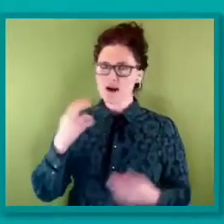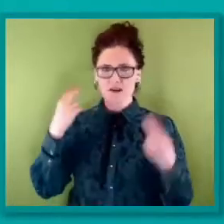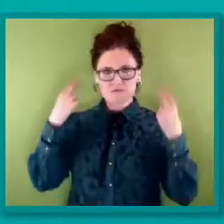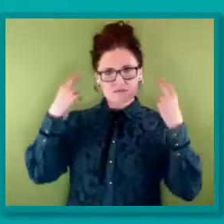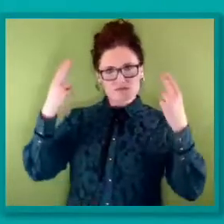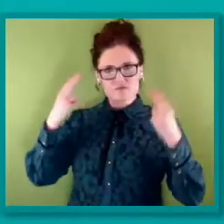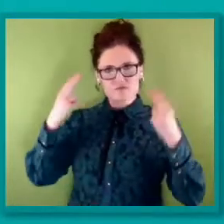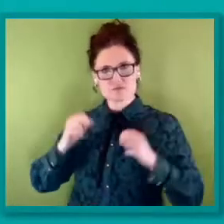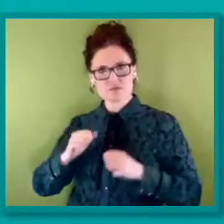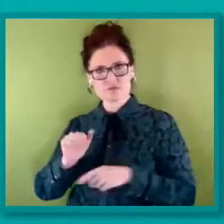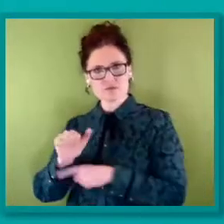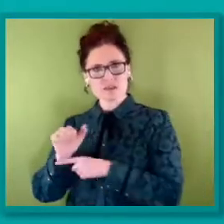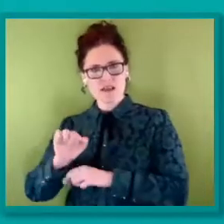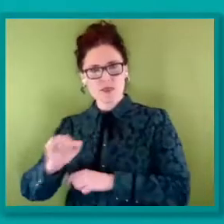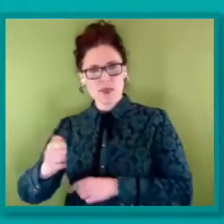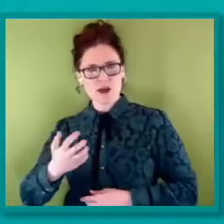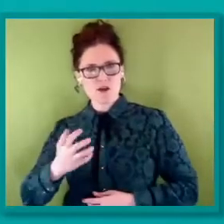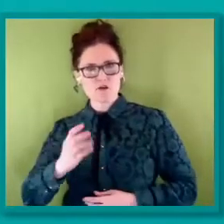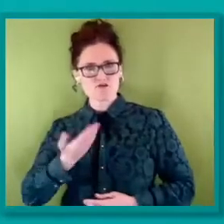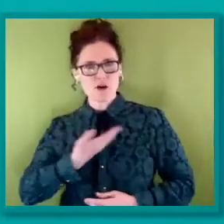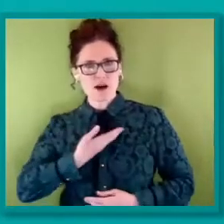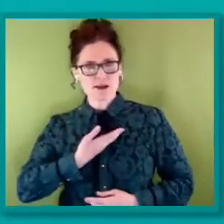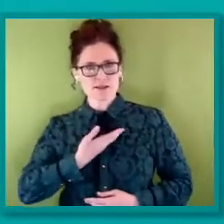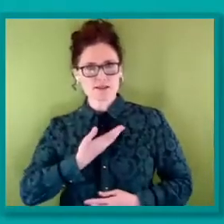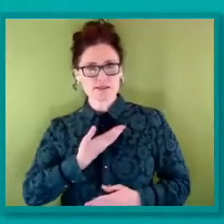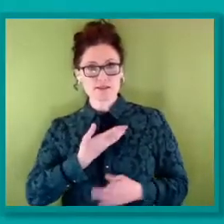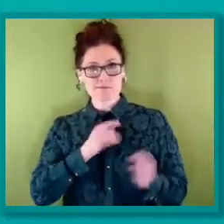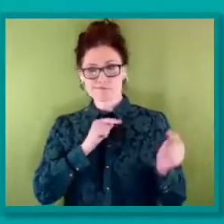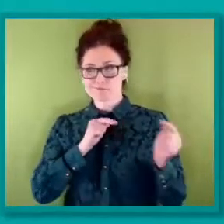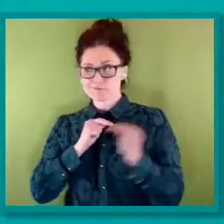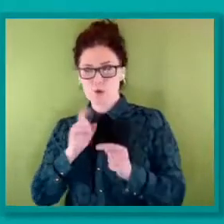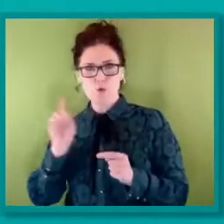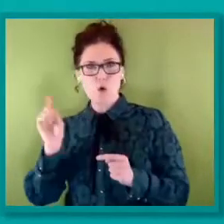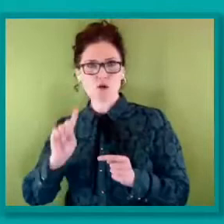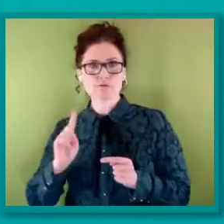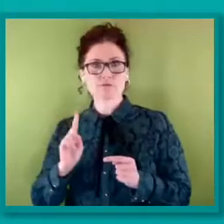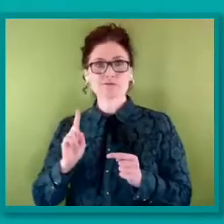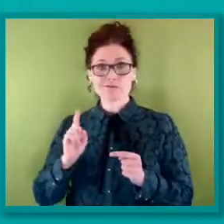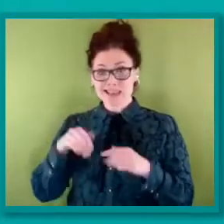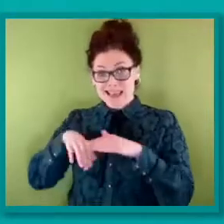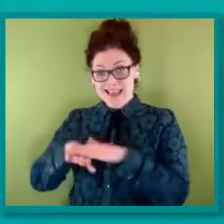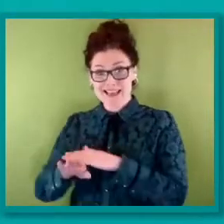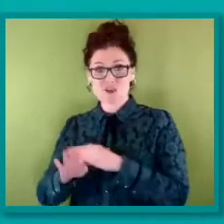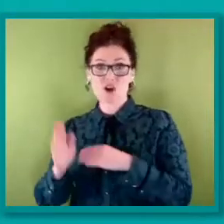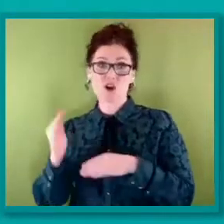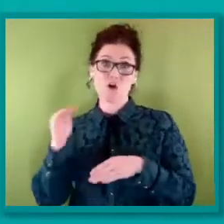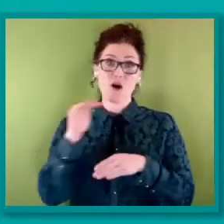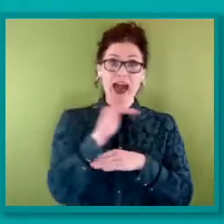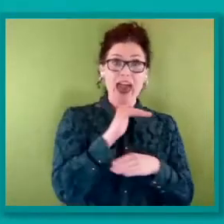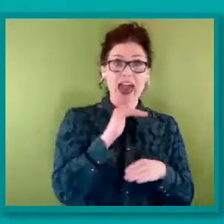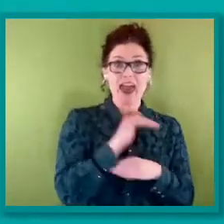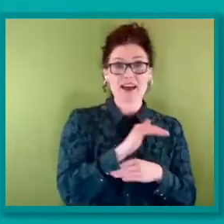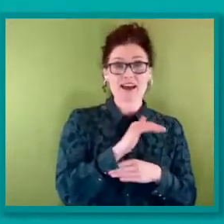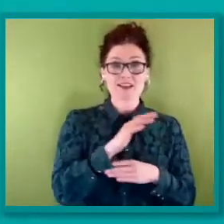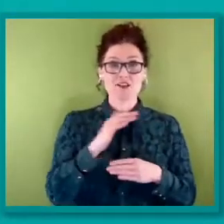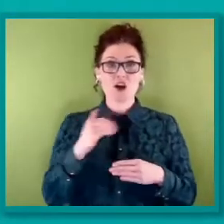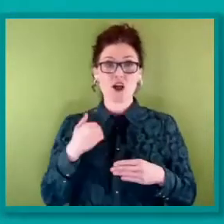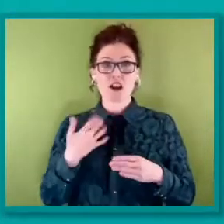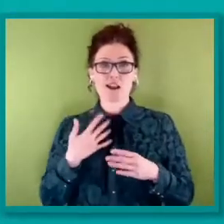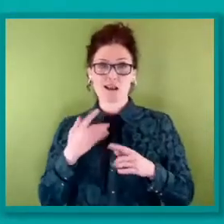campaigns from outside, but also from inside the movement that tries to break down the solidarity that's been at the heart of LGBTQ